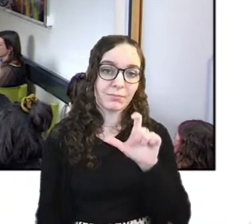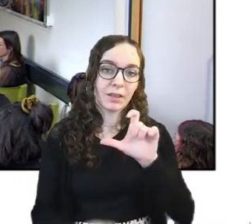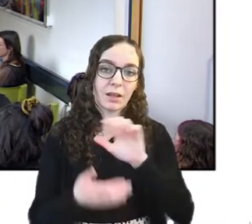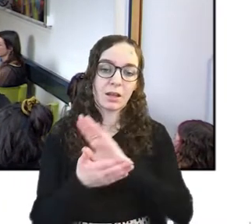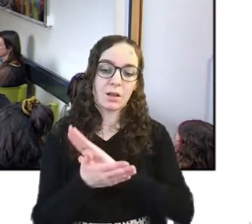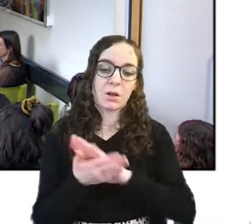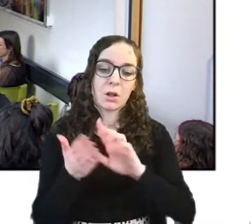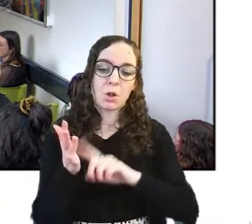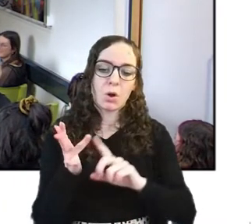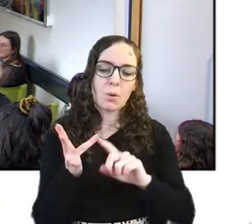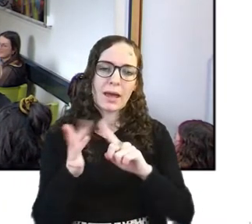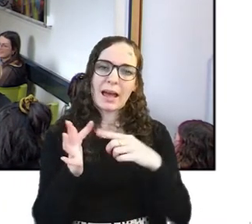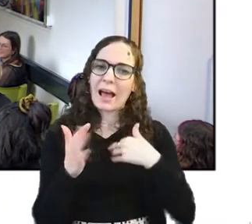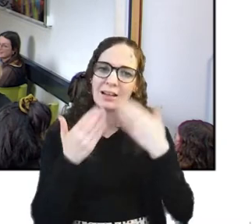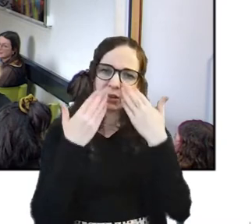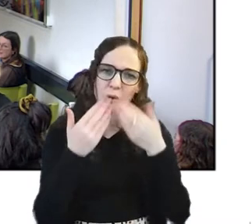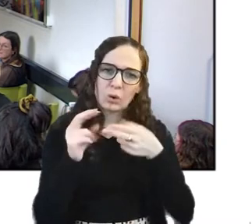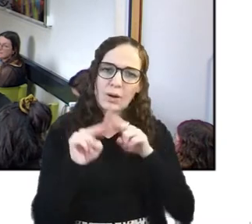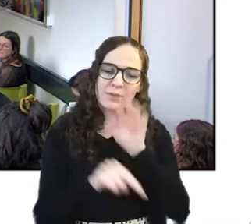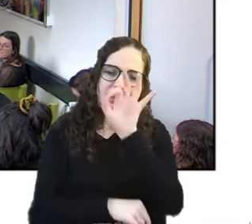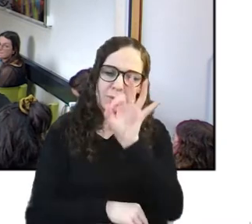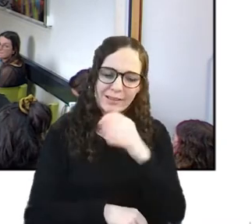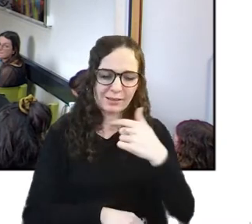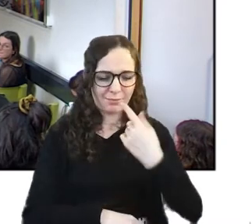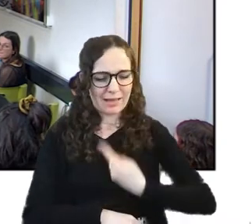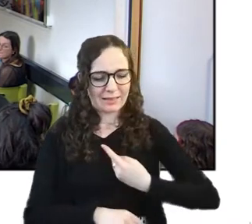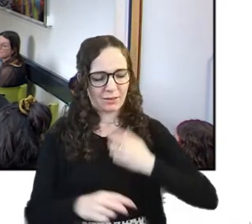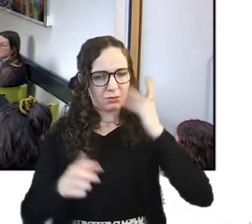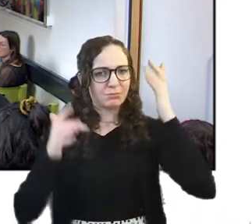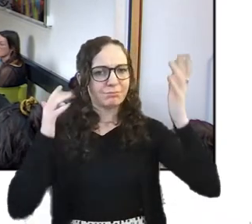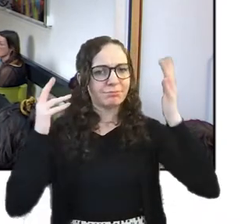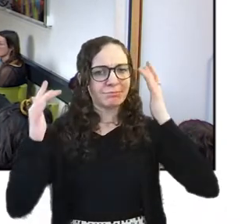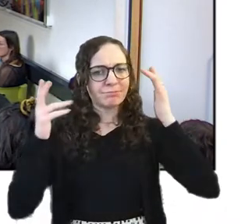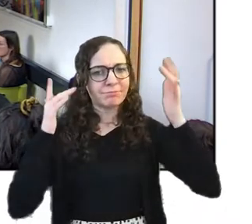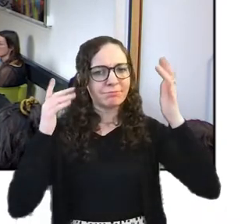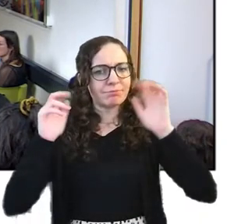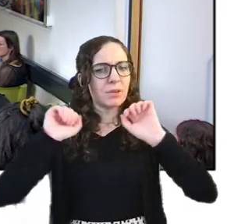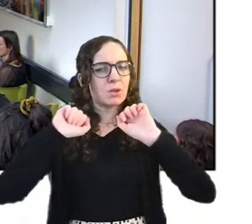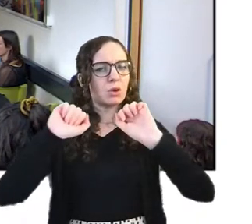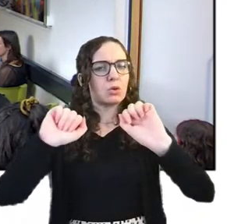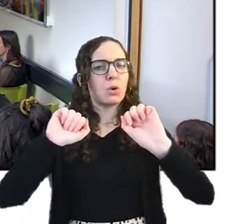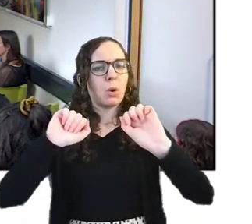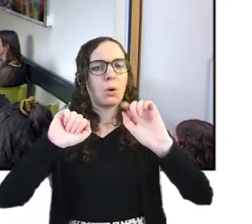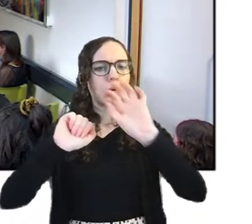i was just thinking about your question around um